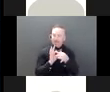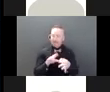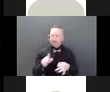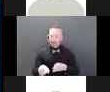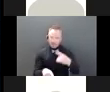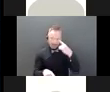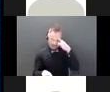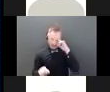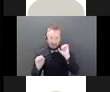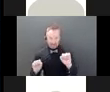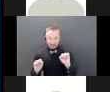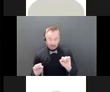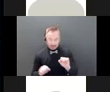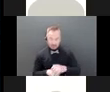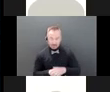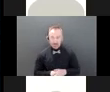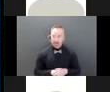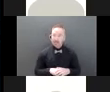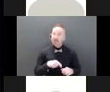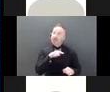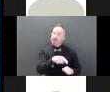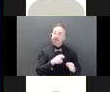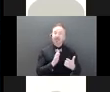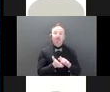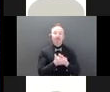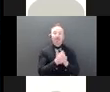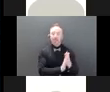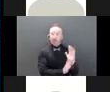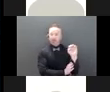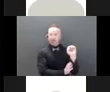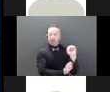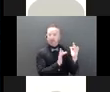essentially intended to act as your emergency contact person.